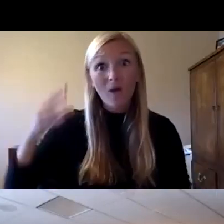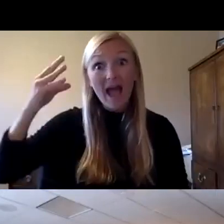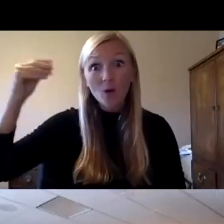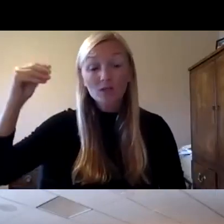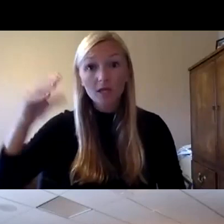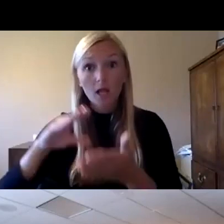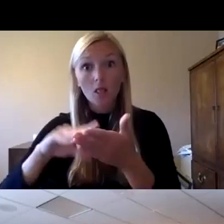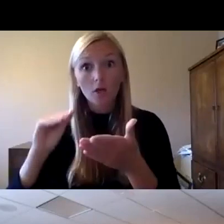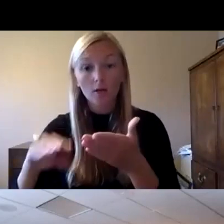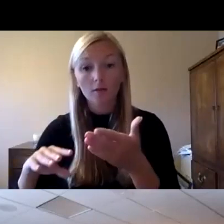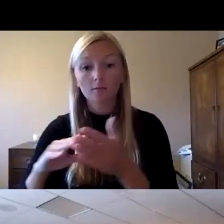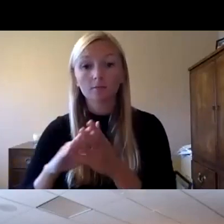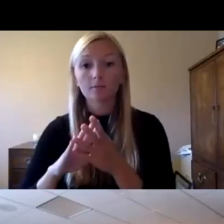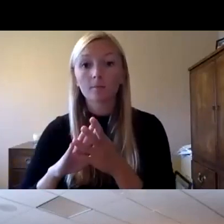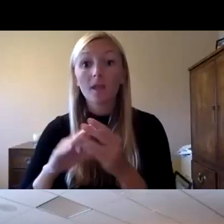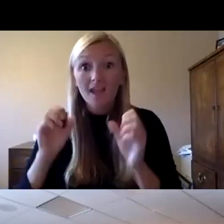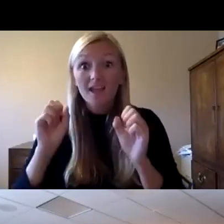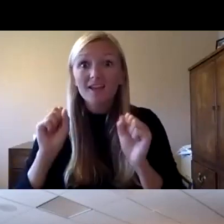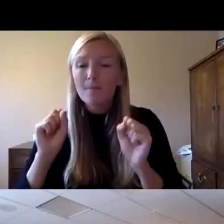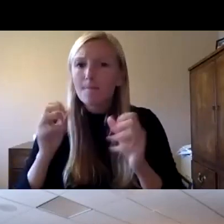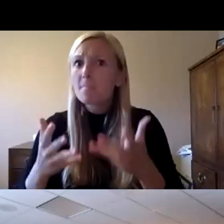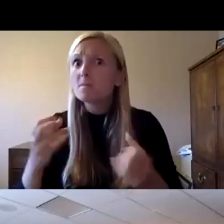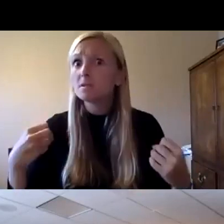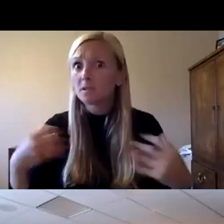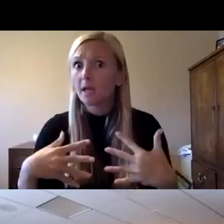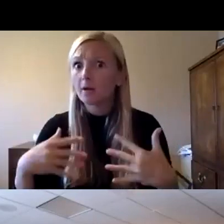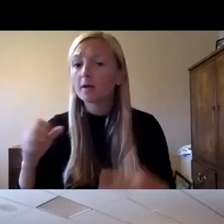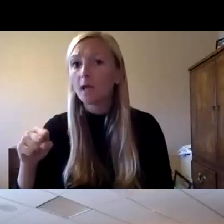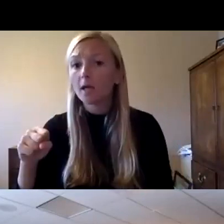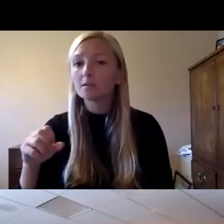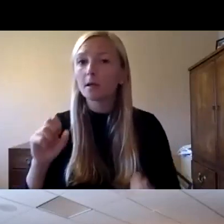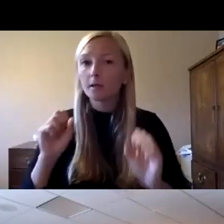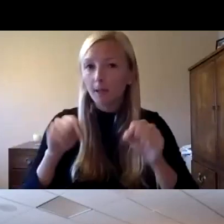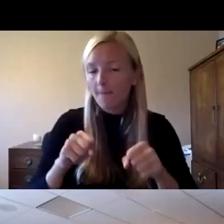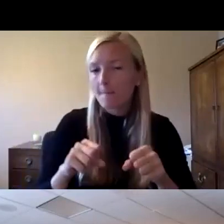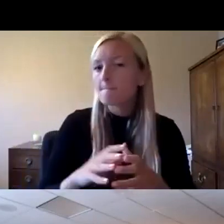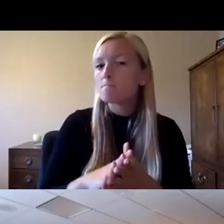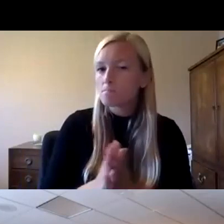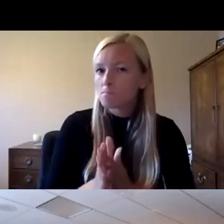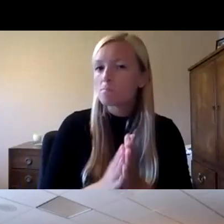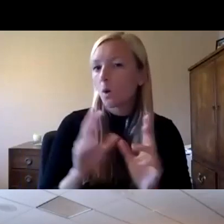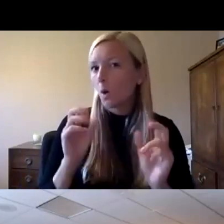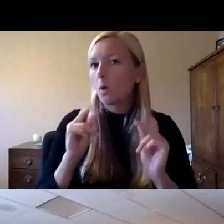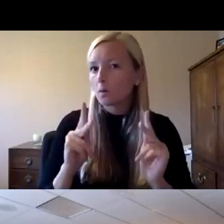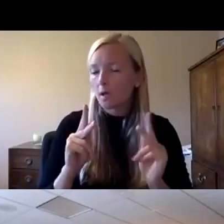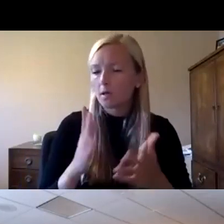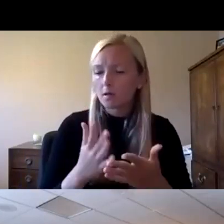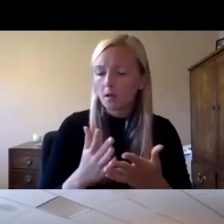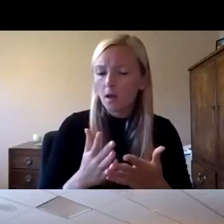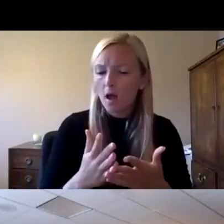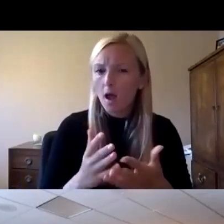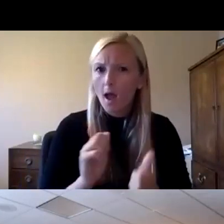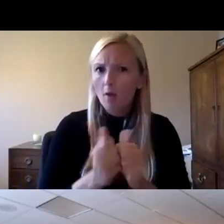is something that while can be scary for many we could be strategic about how we tier protection